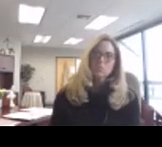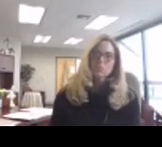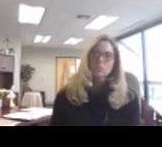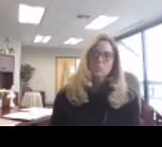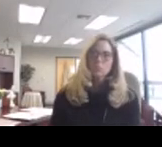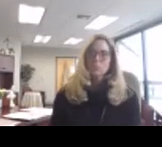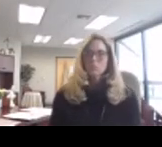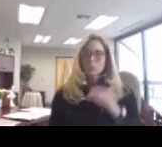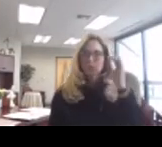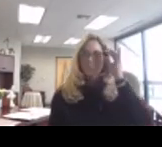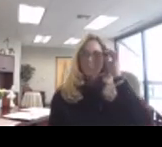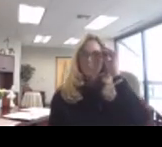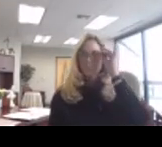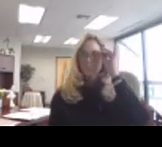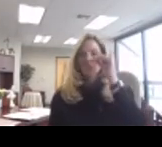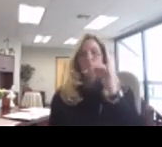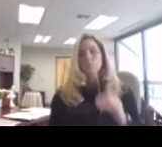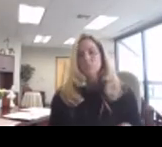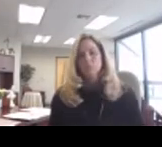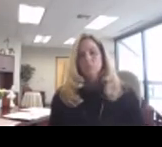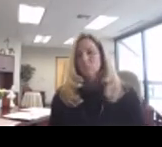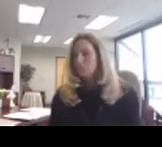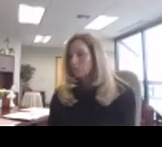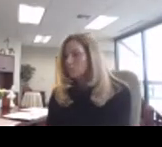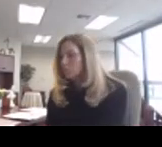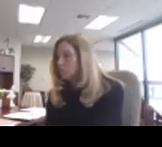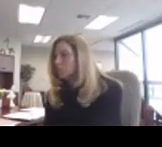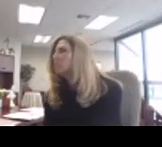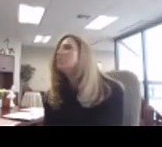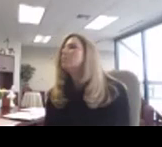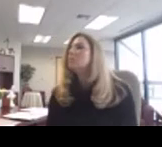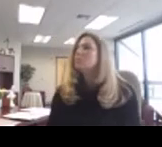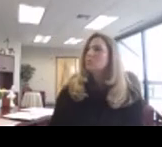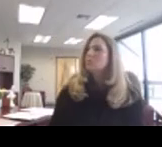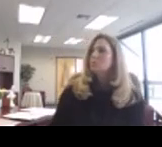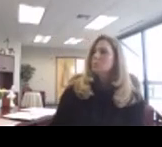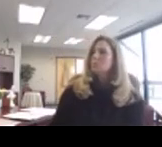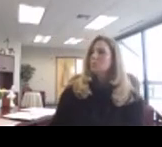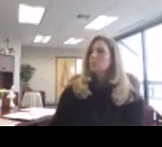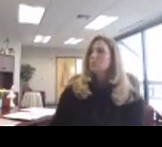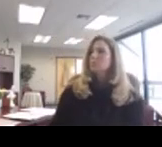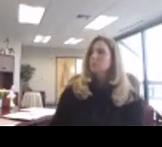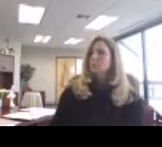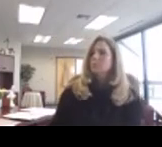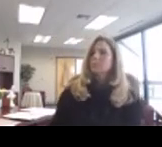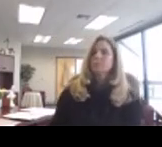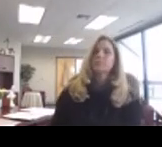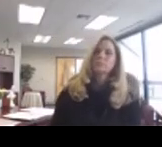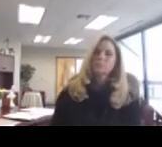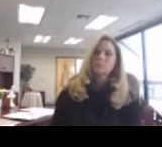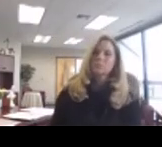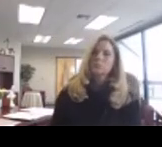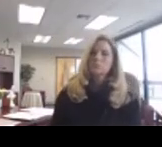can be helpful for the audience to understand the data being shared, I think it would be important to have